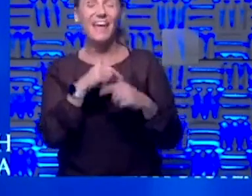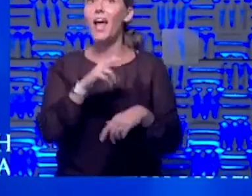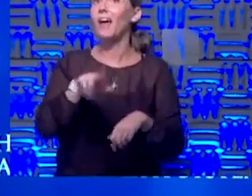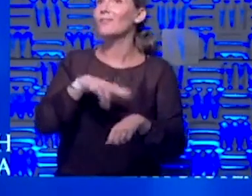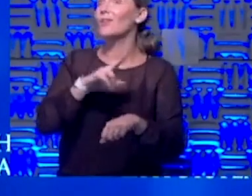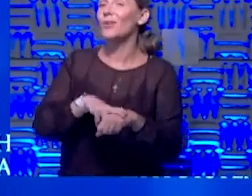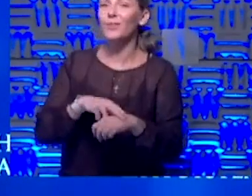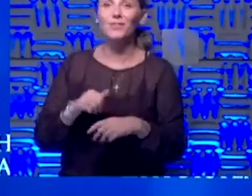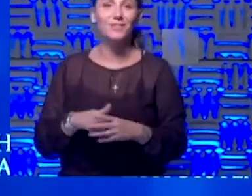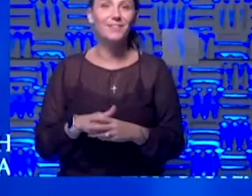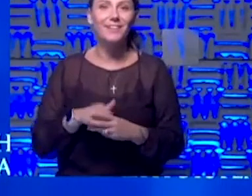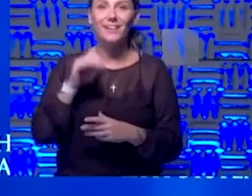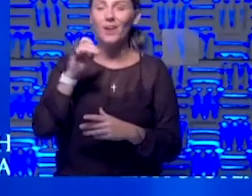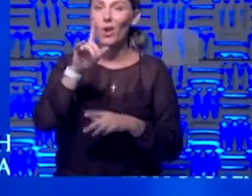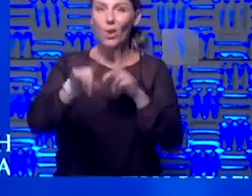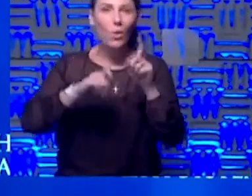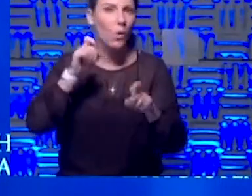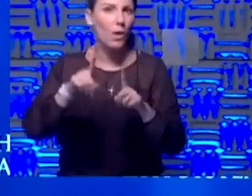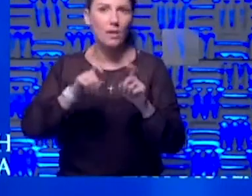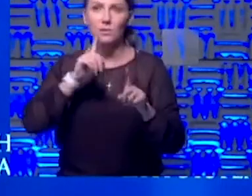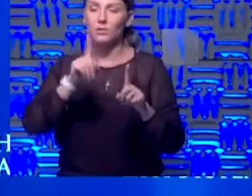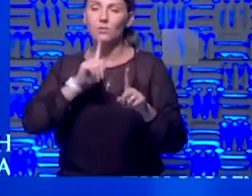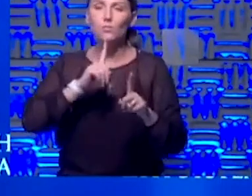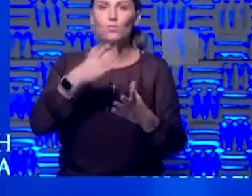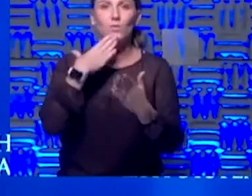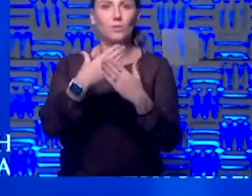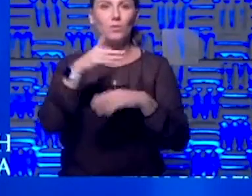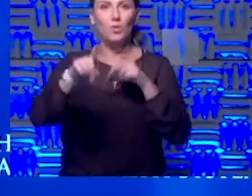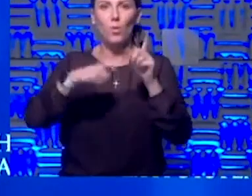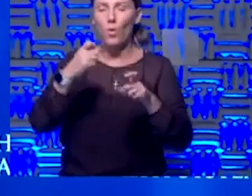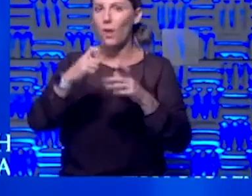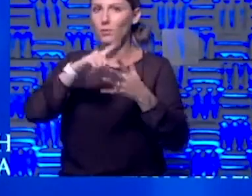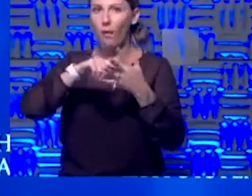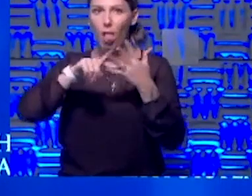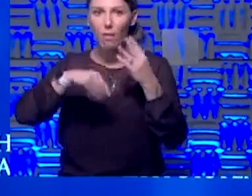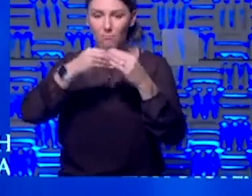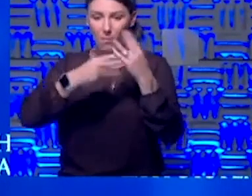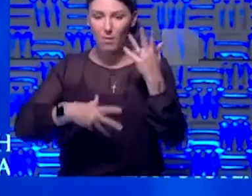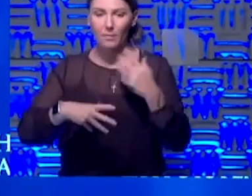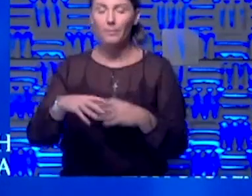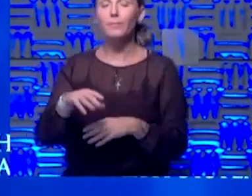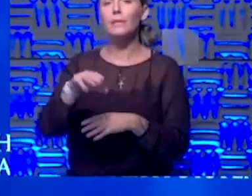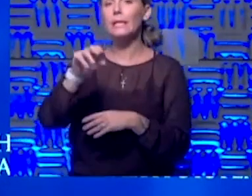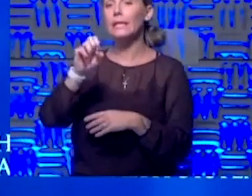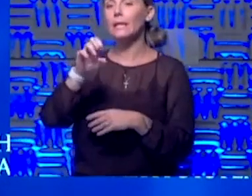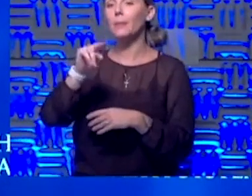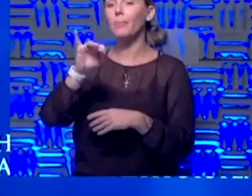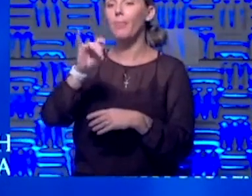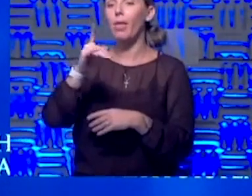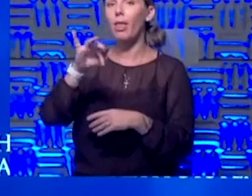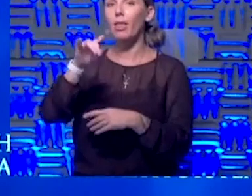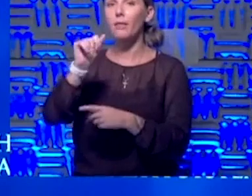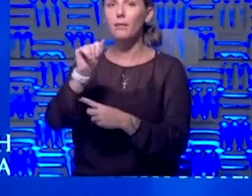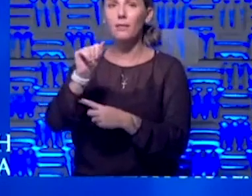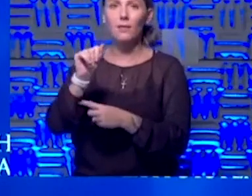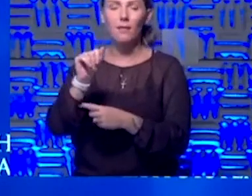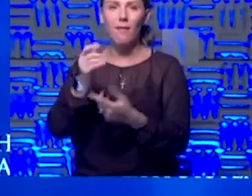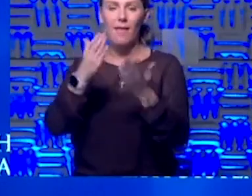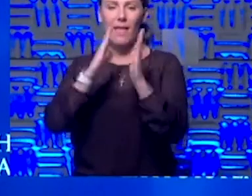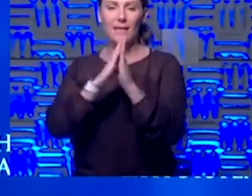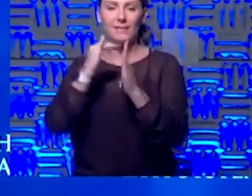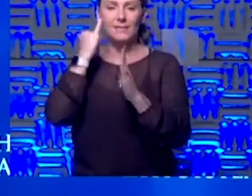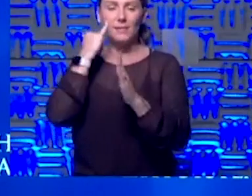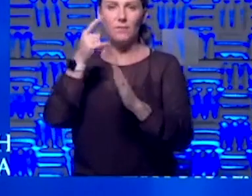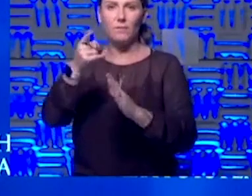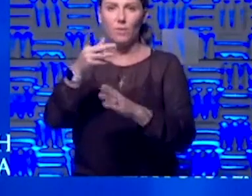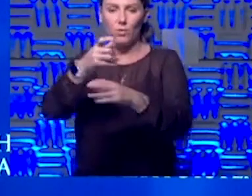Yeah. Questions pouring in. They're really good ones too. Uh, Mbalia asks, do you have to quarantine if you receive